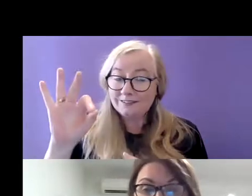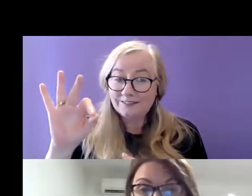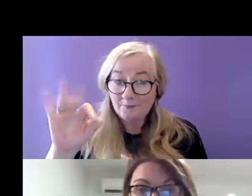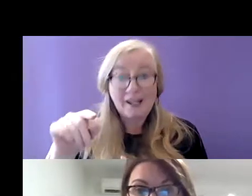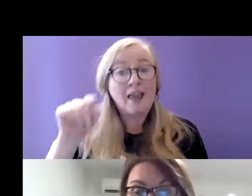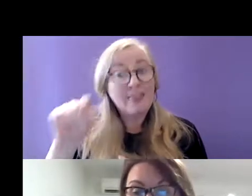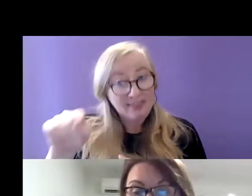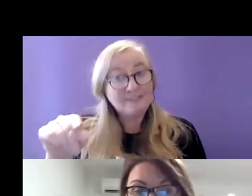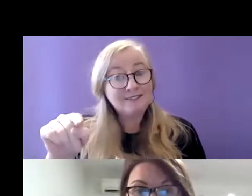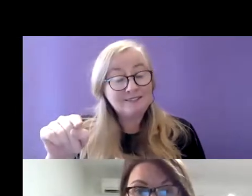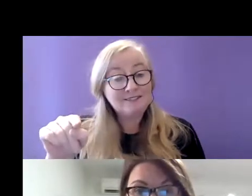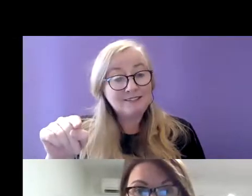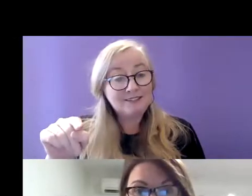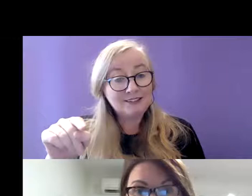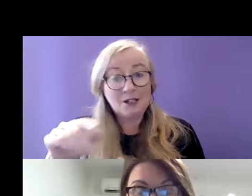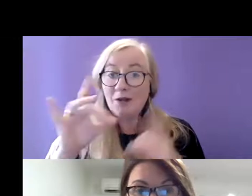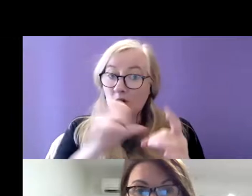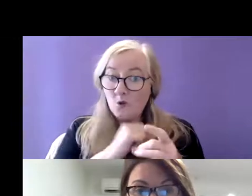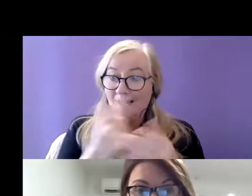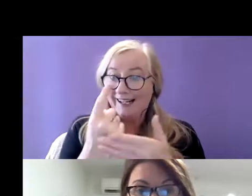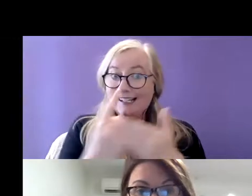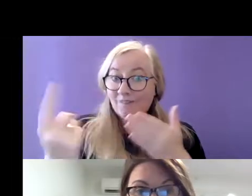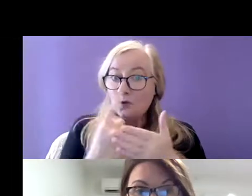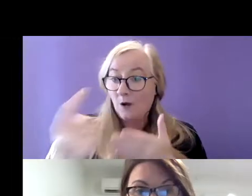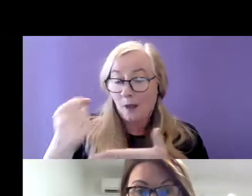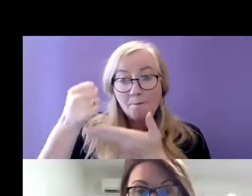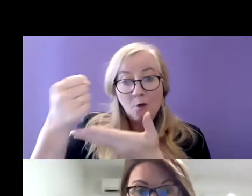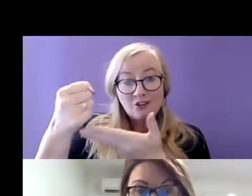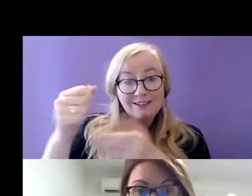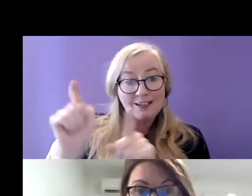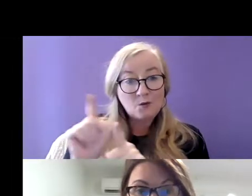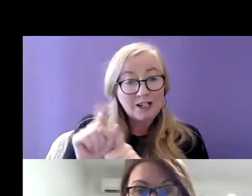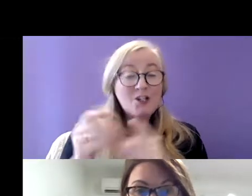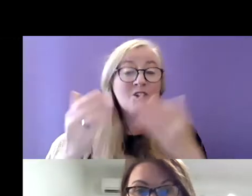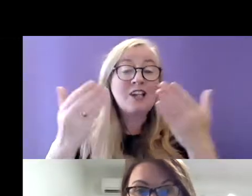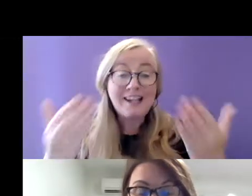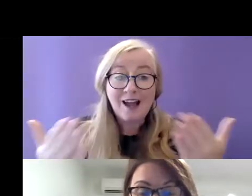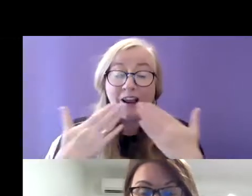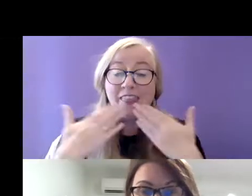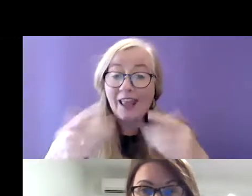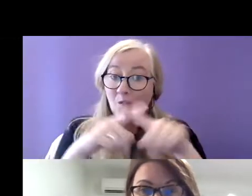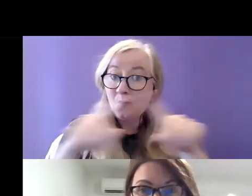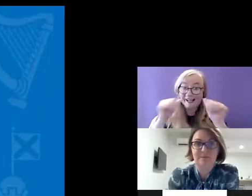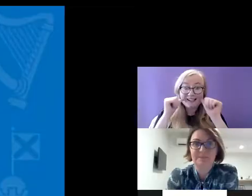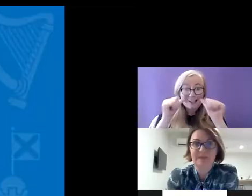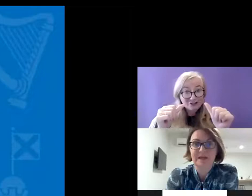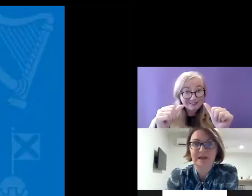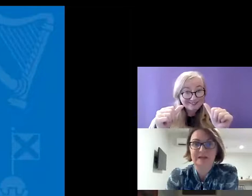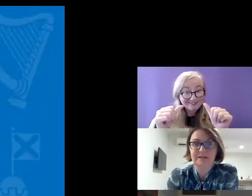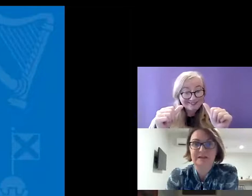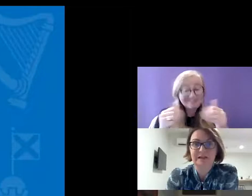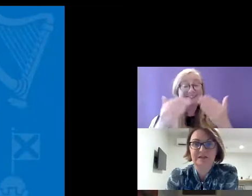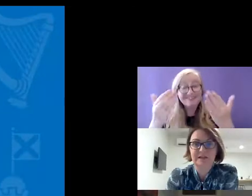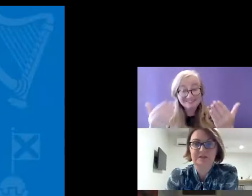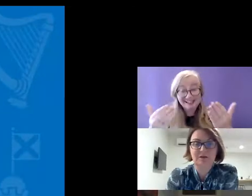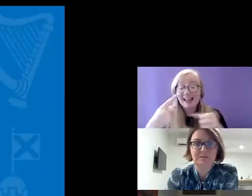of that will be linked with individualised budgets as well so I will thank you for your attention and